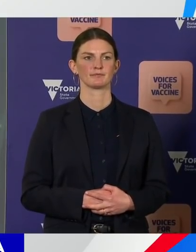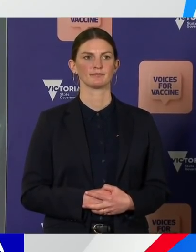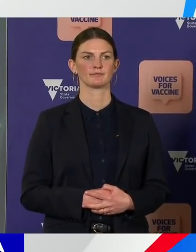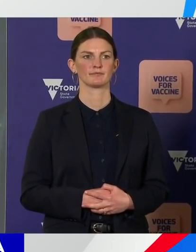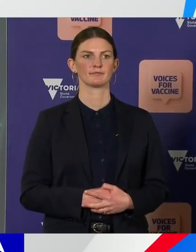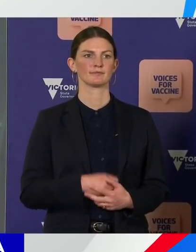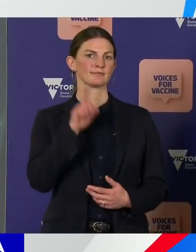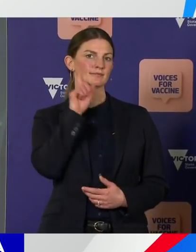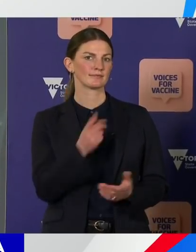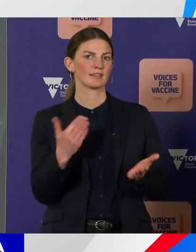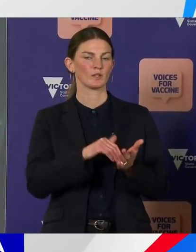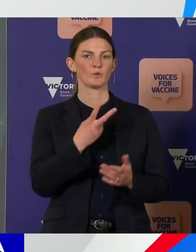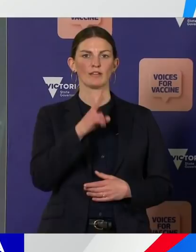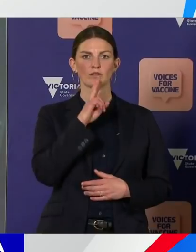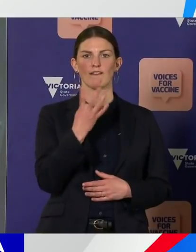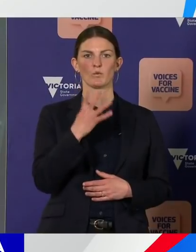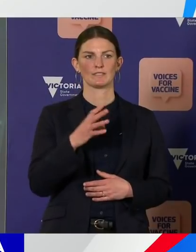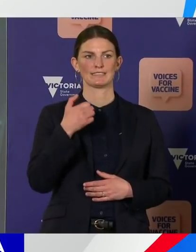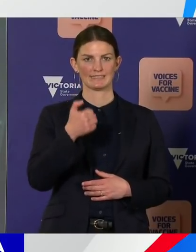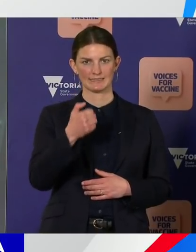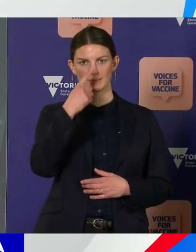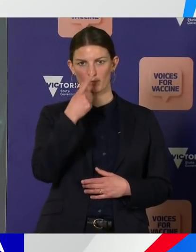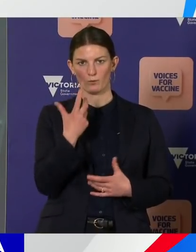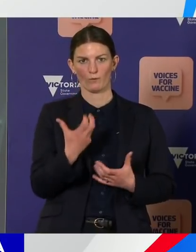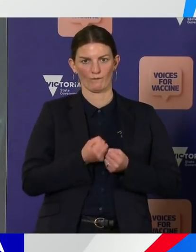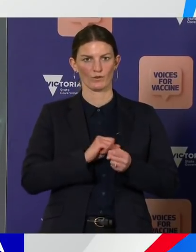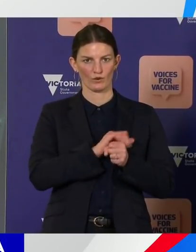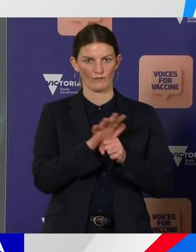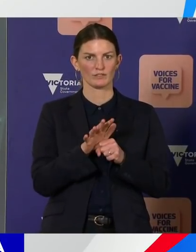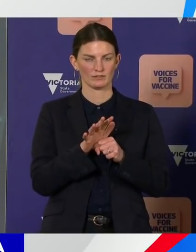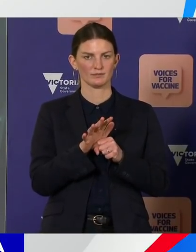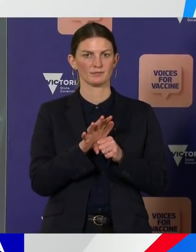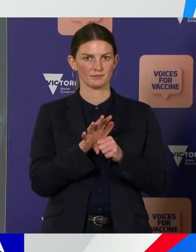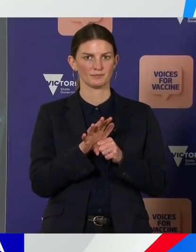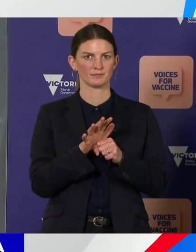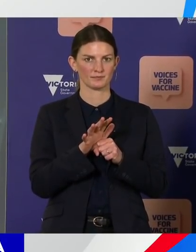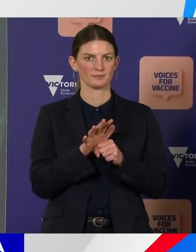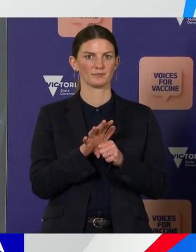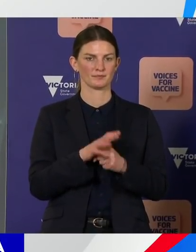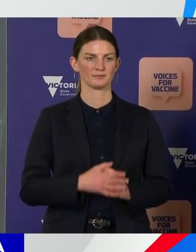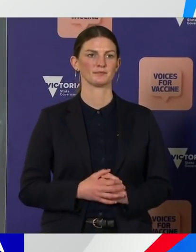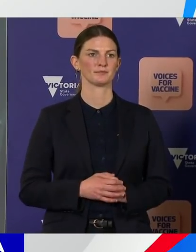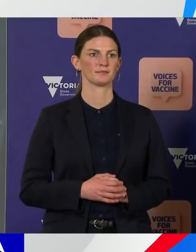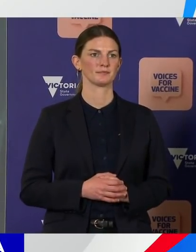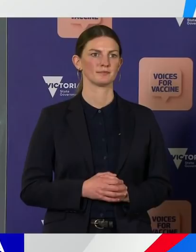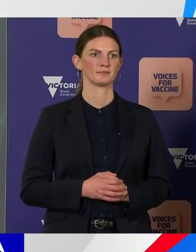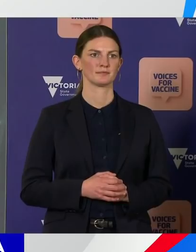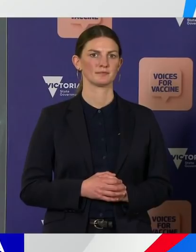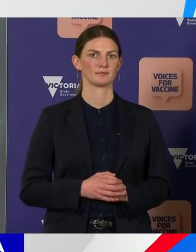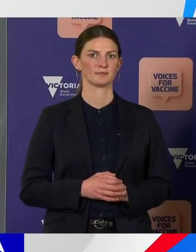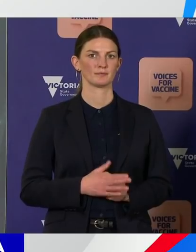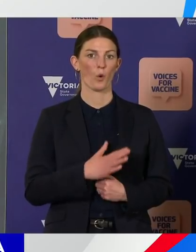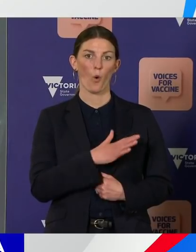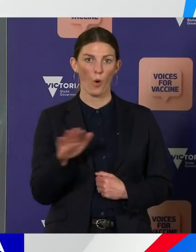246 cases reported today from yesterday of COVID-19. All were locally